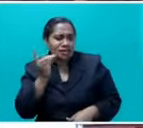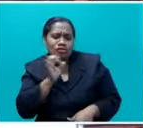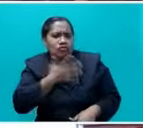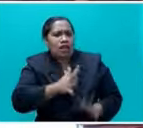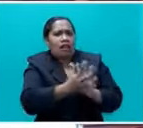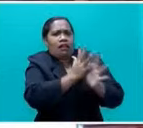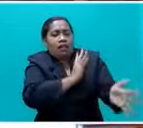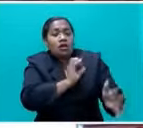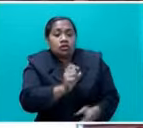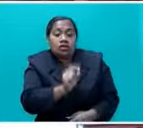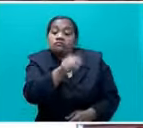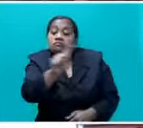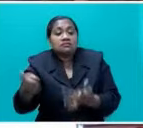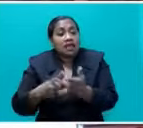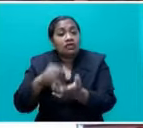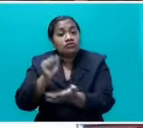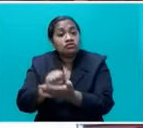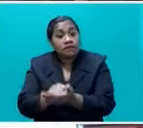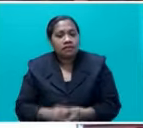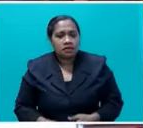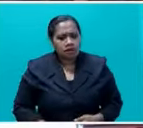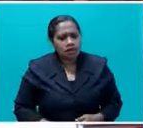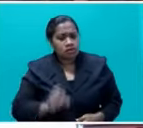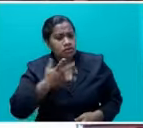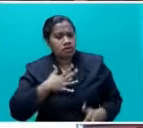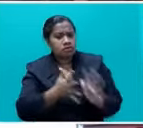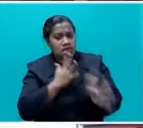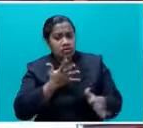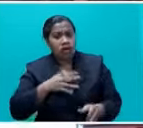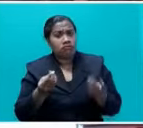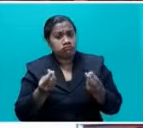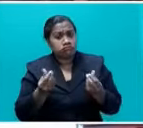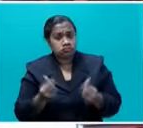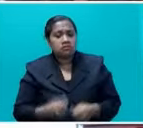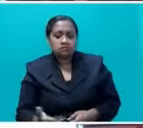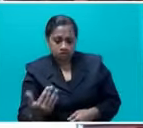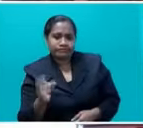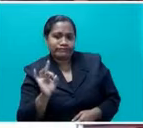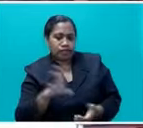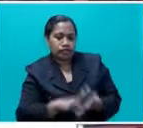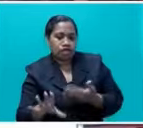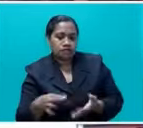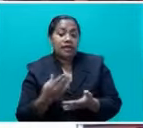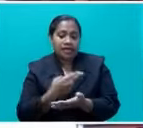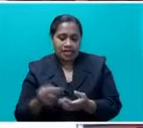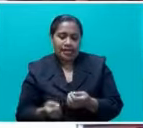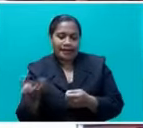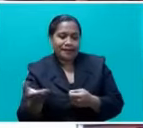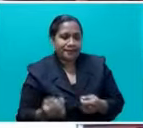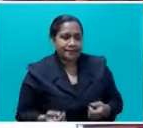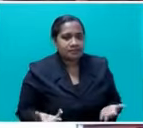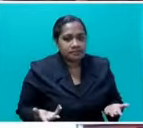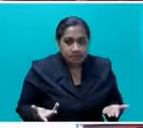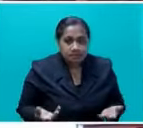So they went to other shops who said, OK, you don't want to stand in the queue? You want the cash? Give me 10 bucks. In fact, we found one person in bar